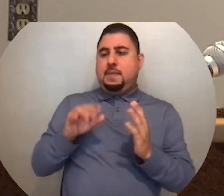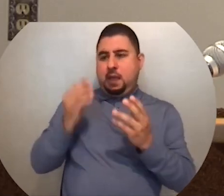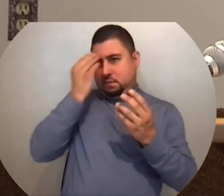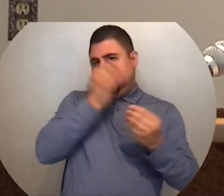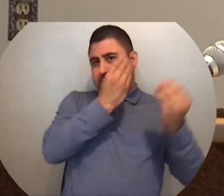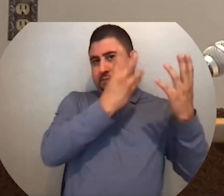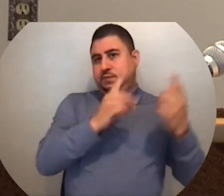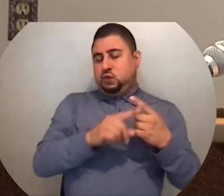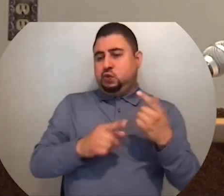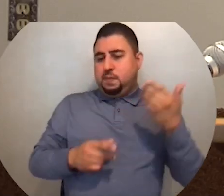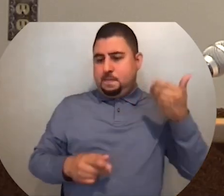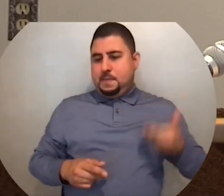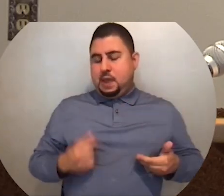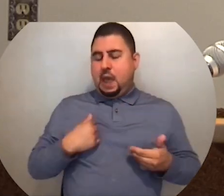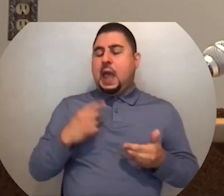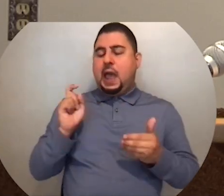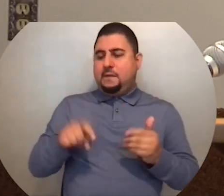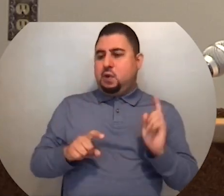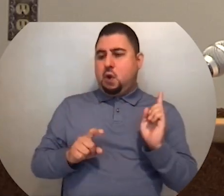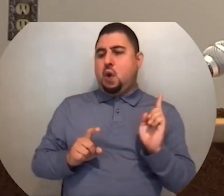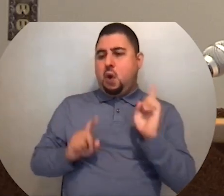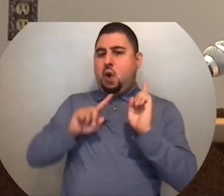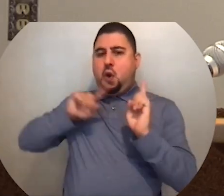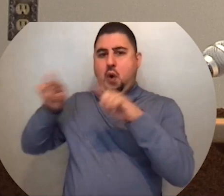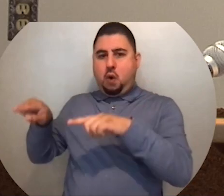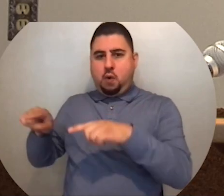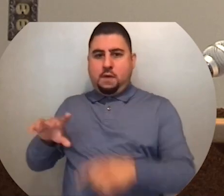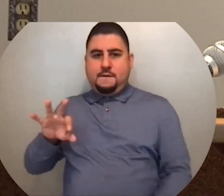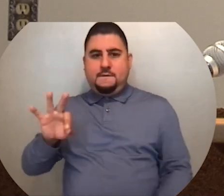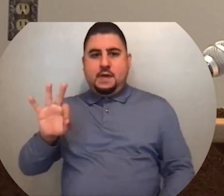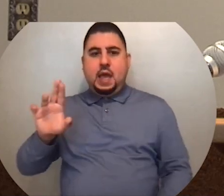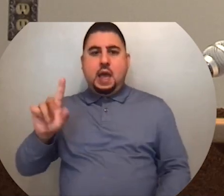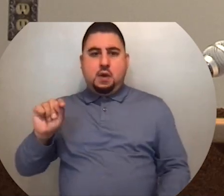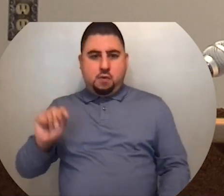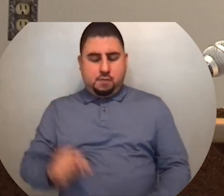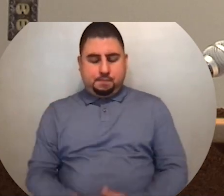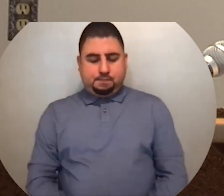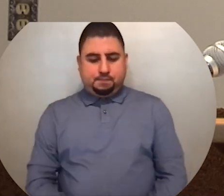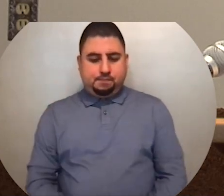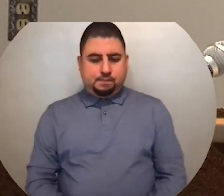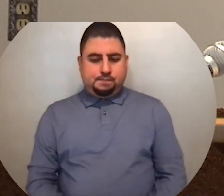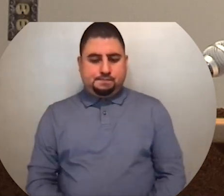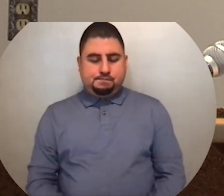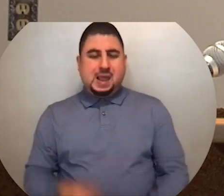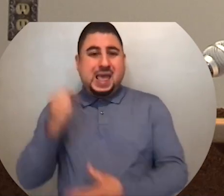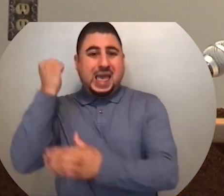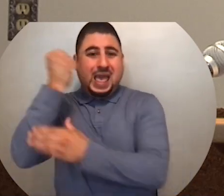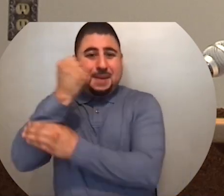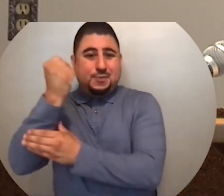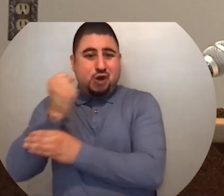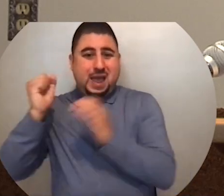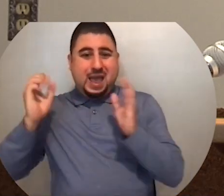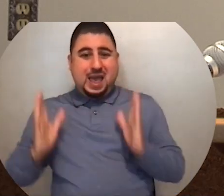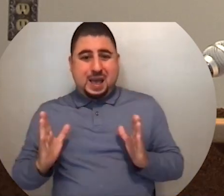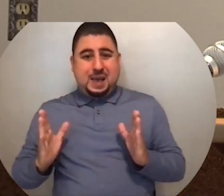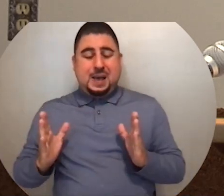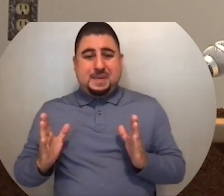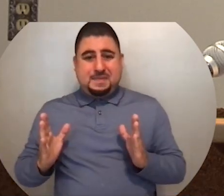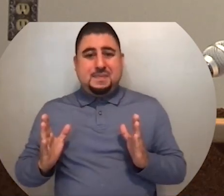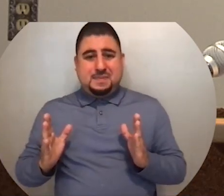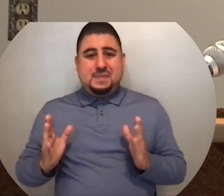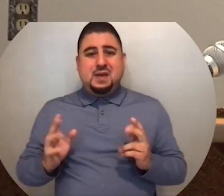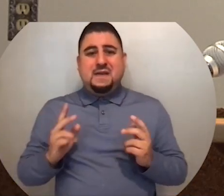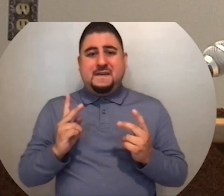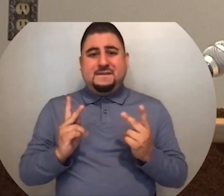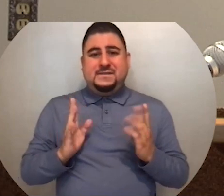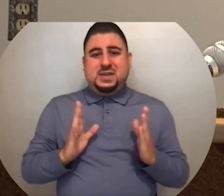I mean to find out. While Abraham's visitors walked on farther toward